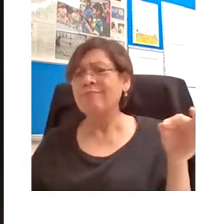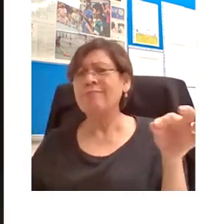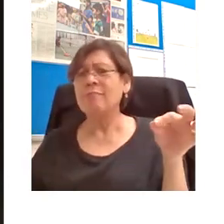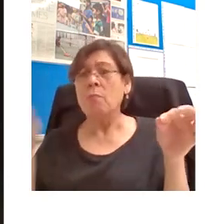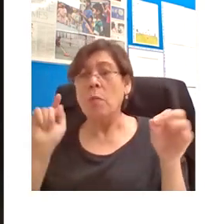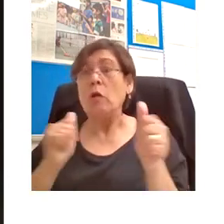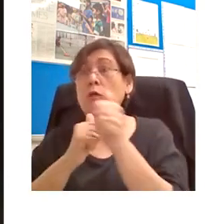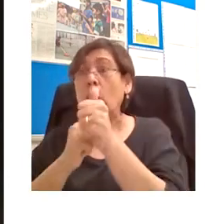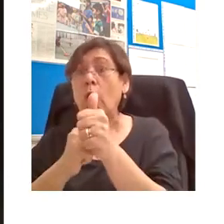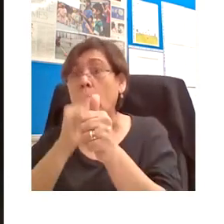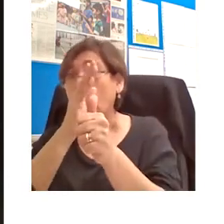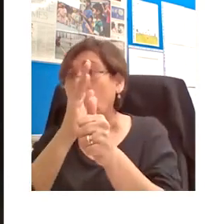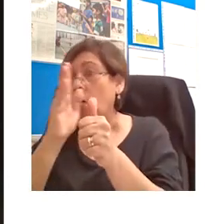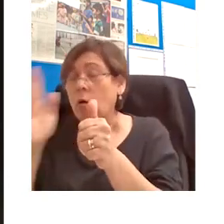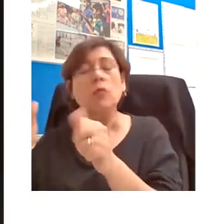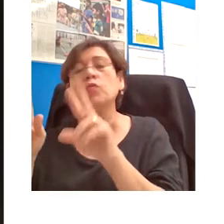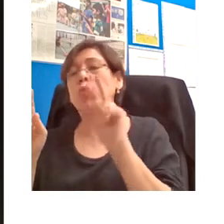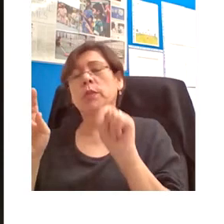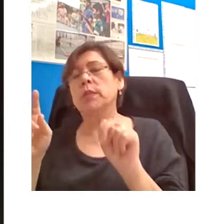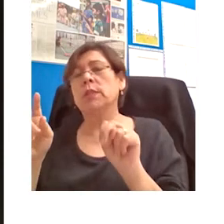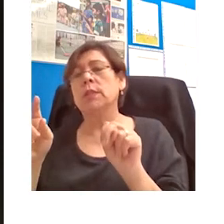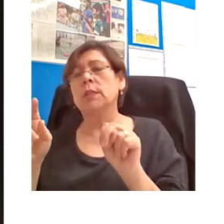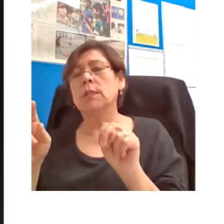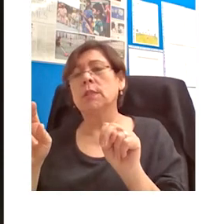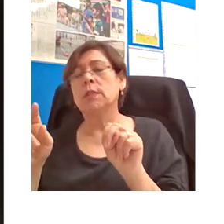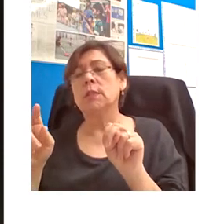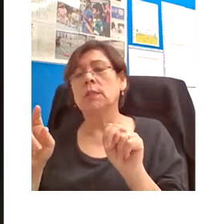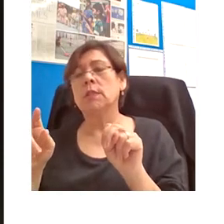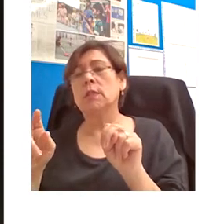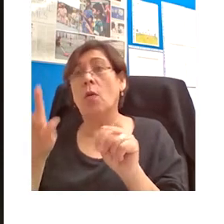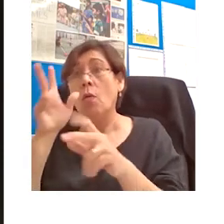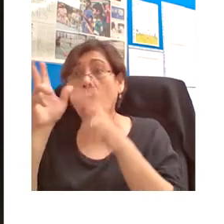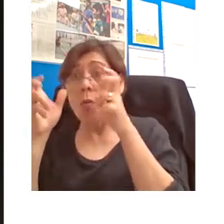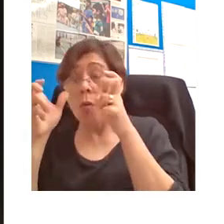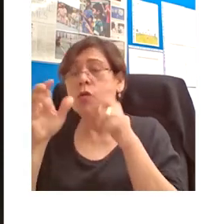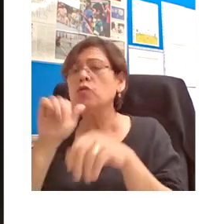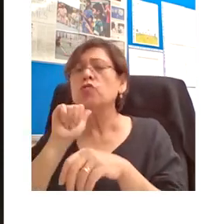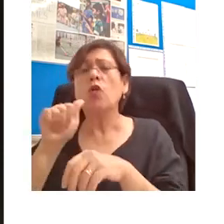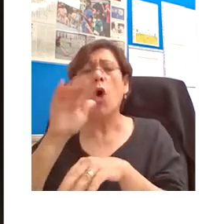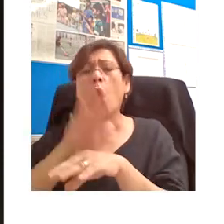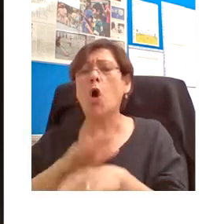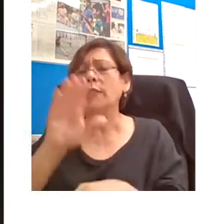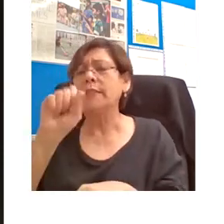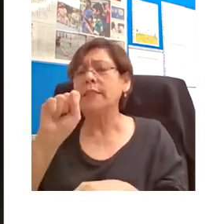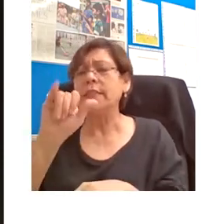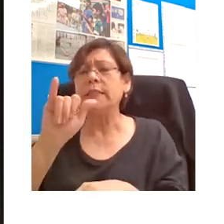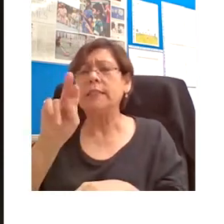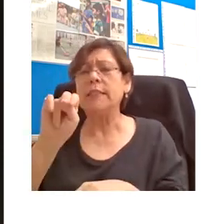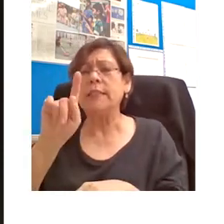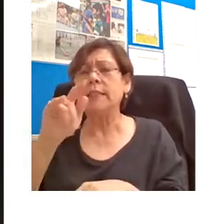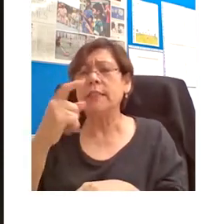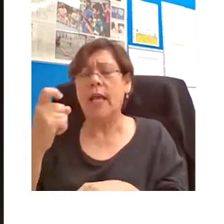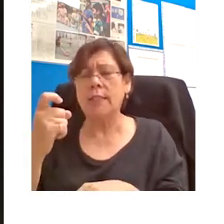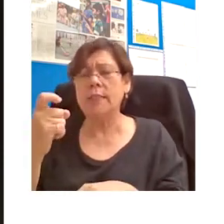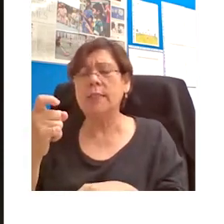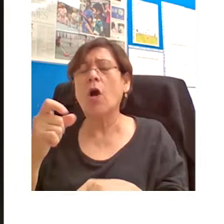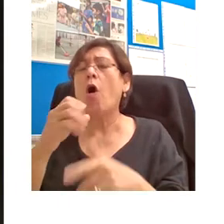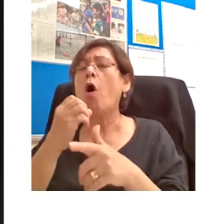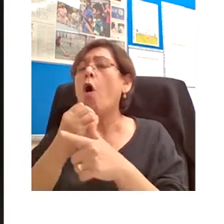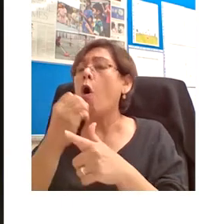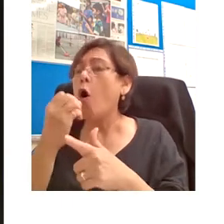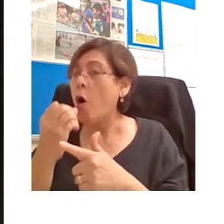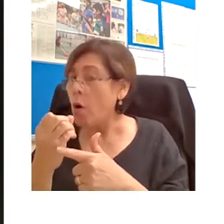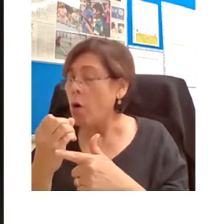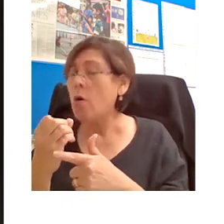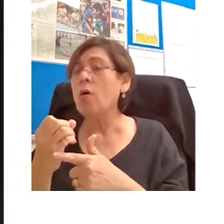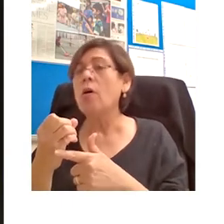follow one another in a fixed sequence. Their meaning does not rely on syntax, on their place within the grammar of a sentence. It's far easier to leap from